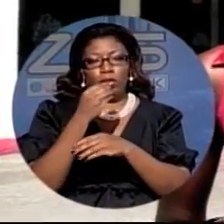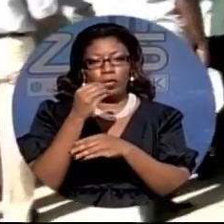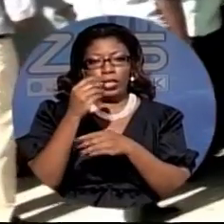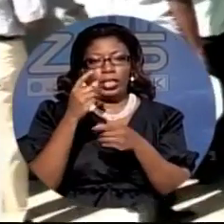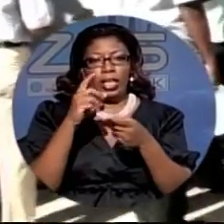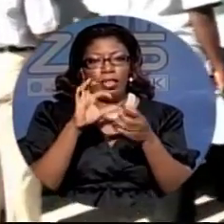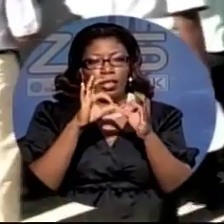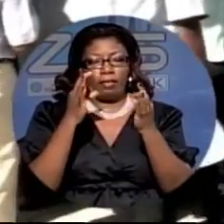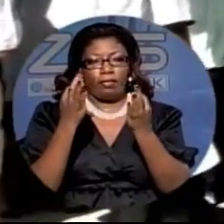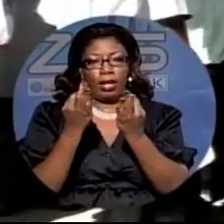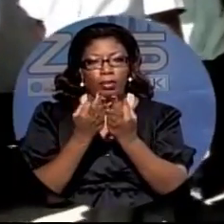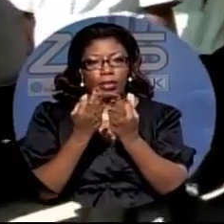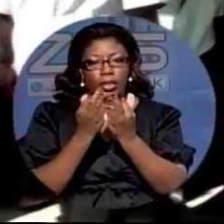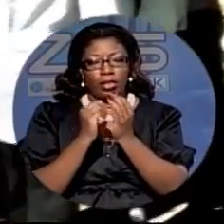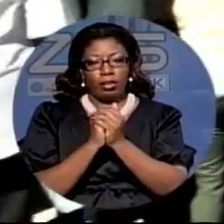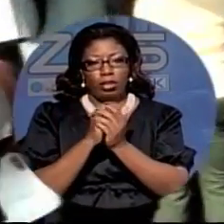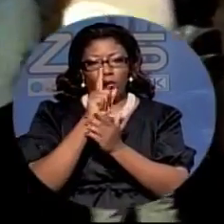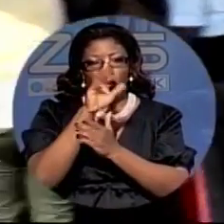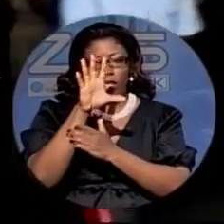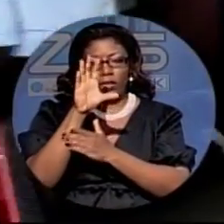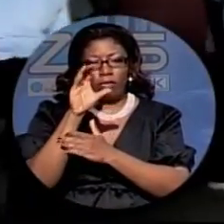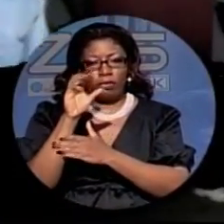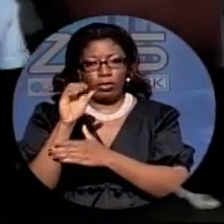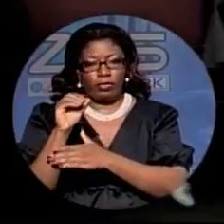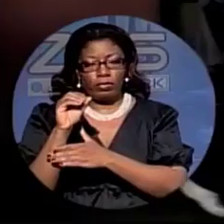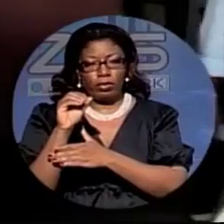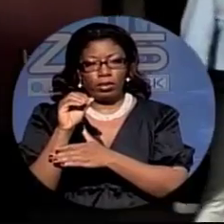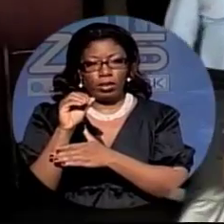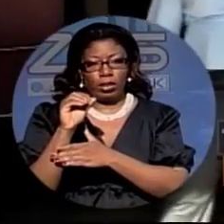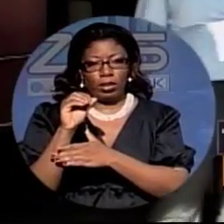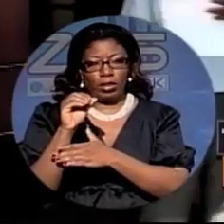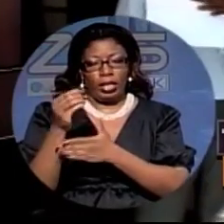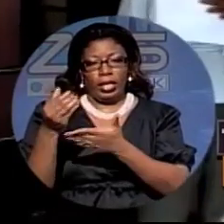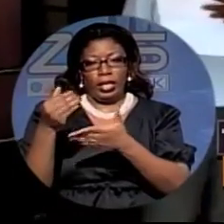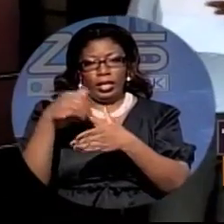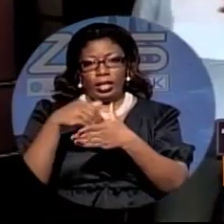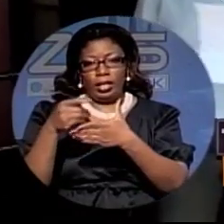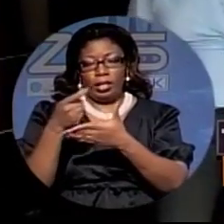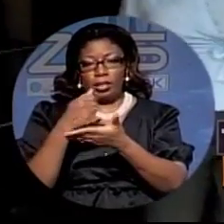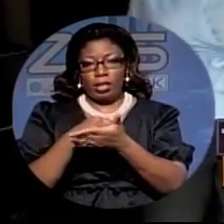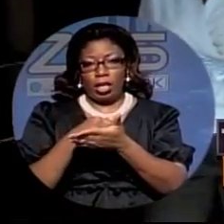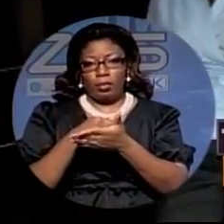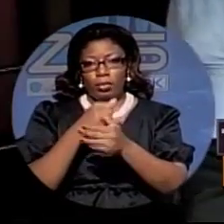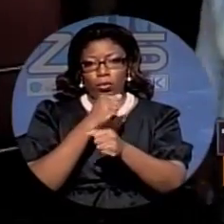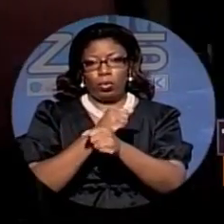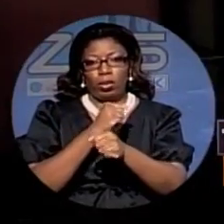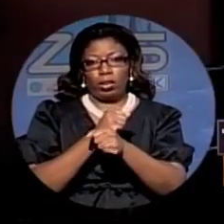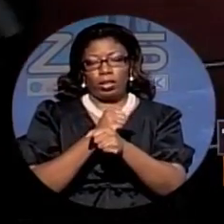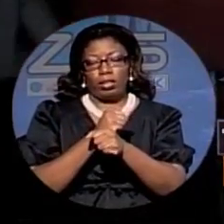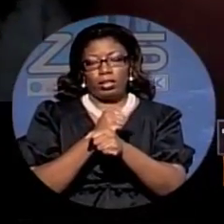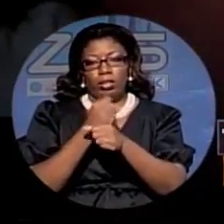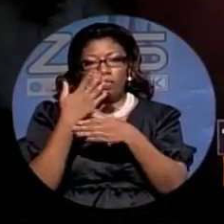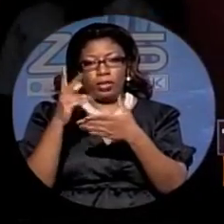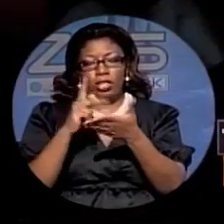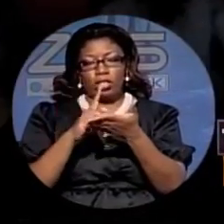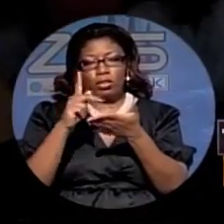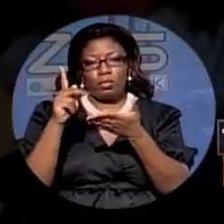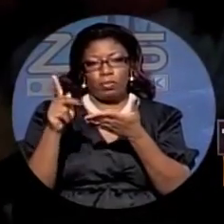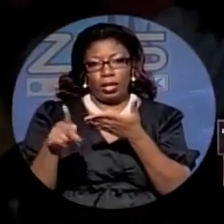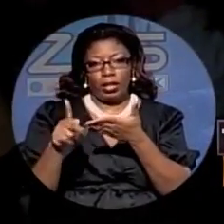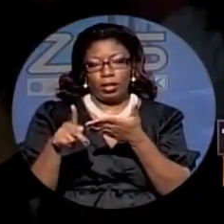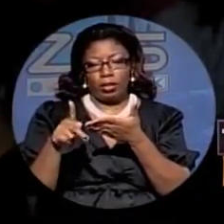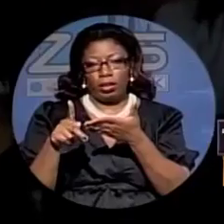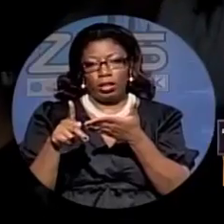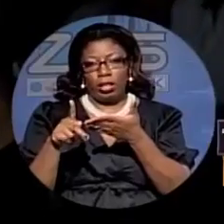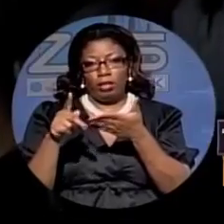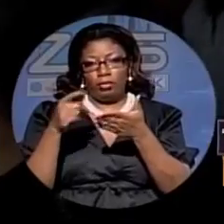families with the 150 dollar weekly income a few employees we spoke to say after paying mortgage or rent and national